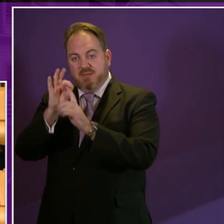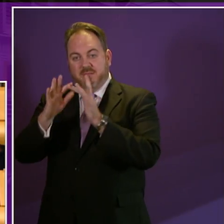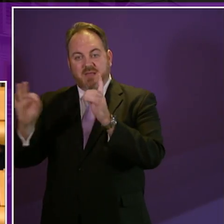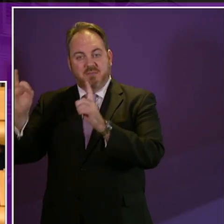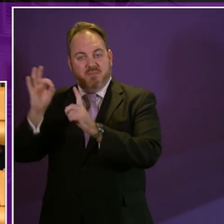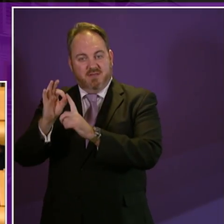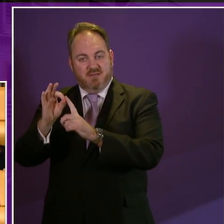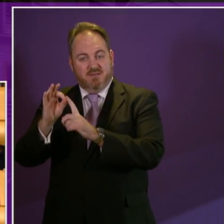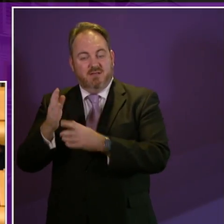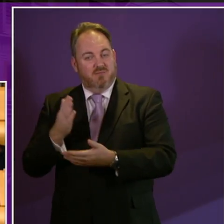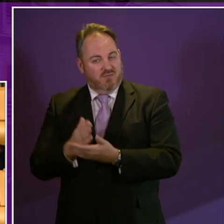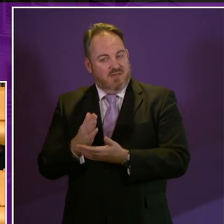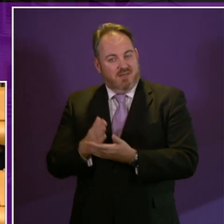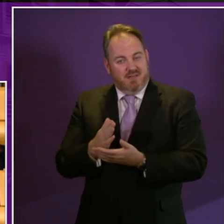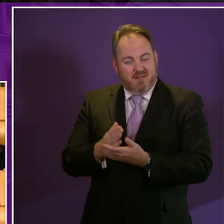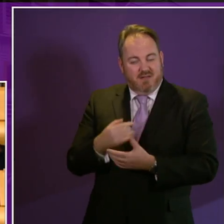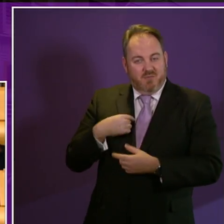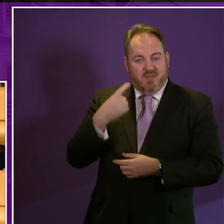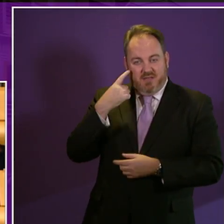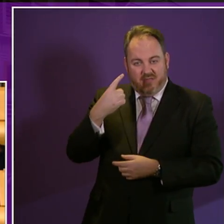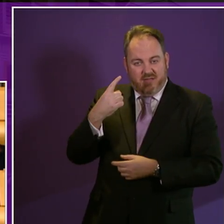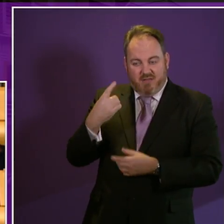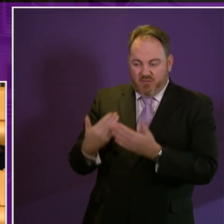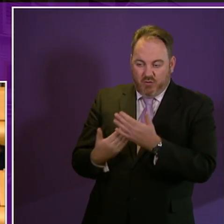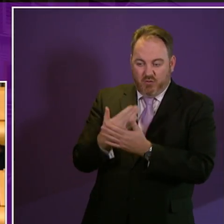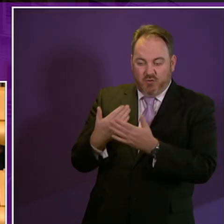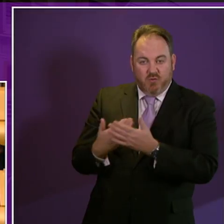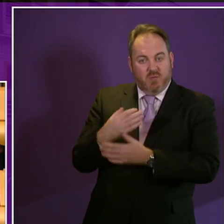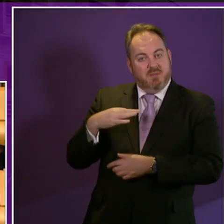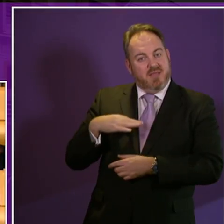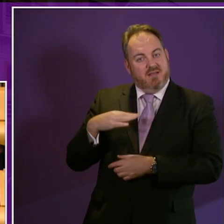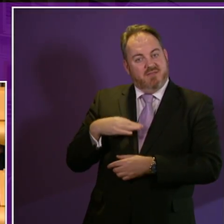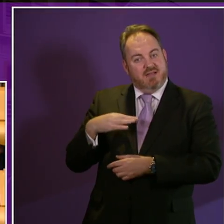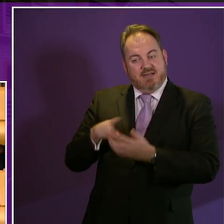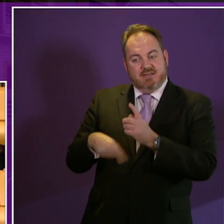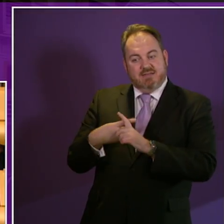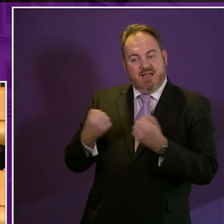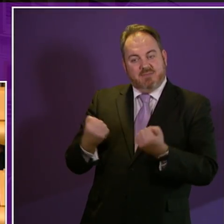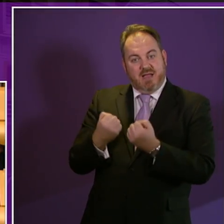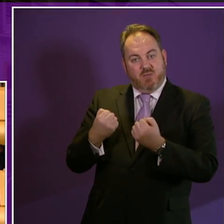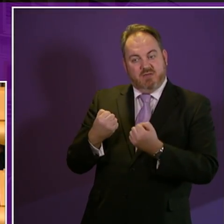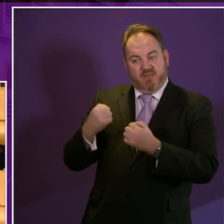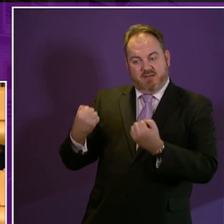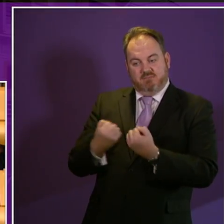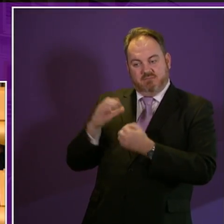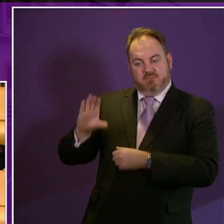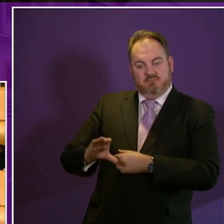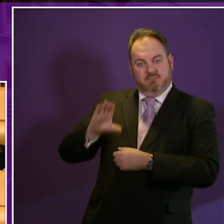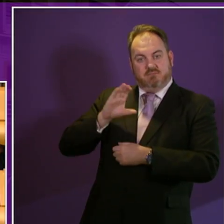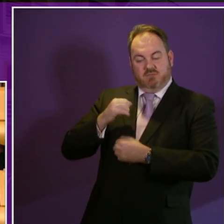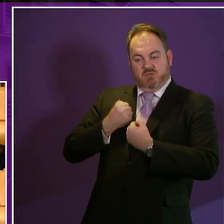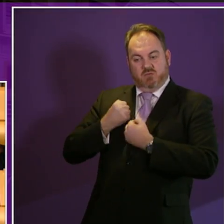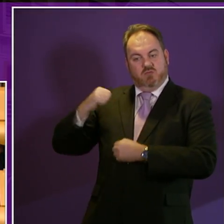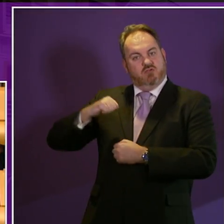on whether it is willing to fully use the new devolved benefits and tax powers to mitigate the impacts of welfare cuts on disabled people